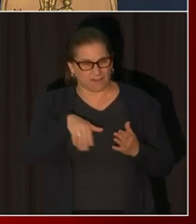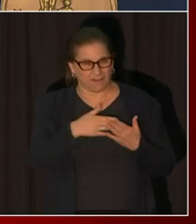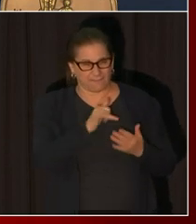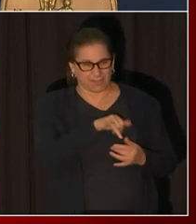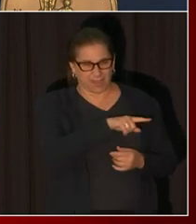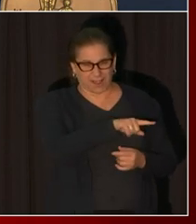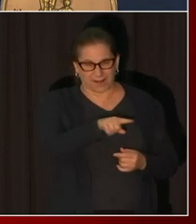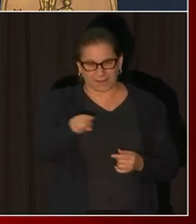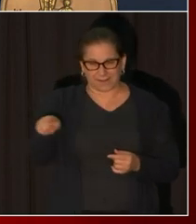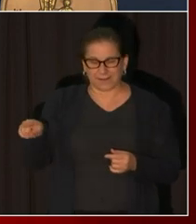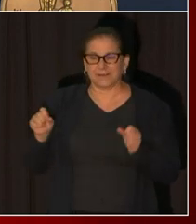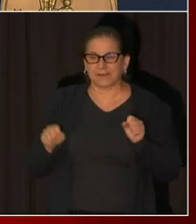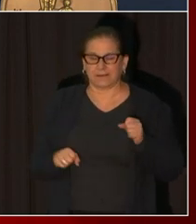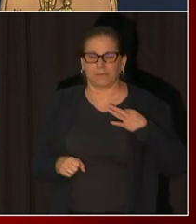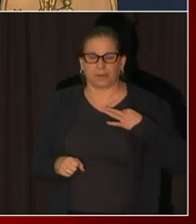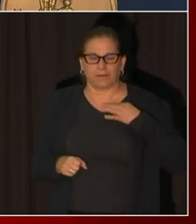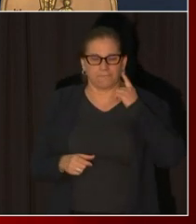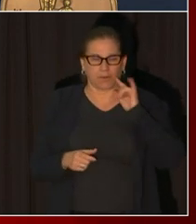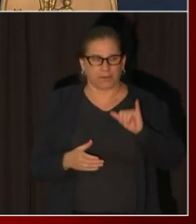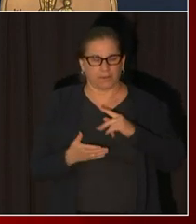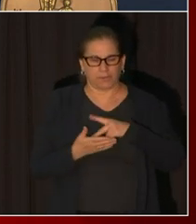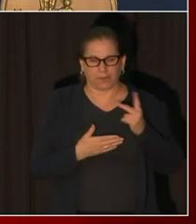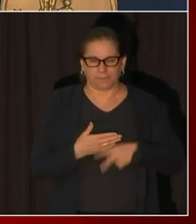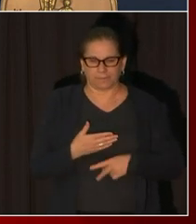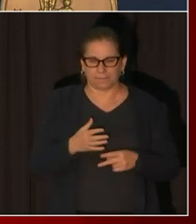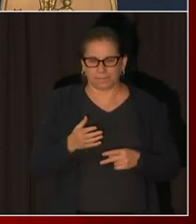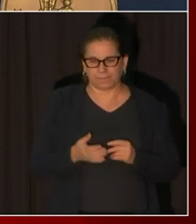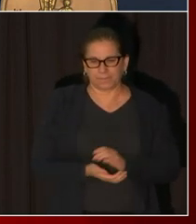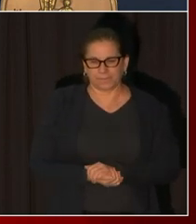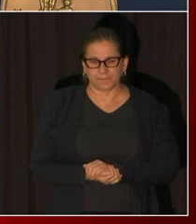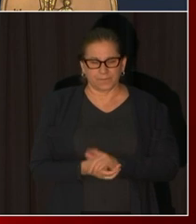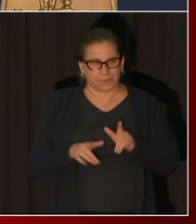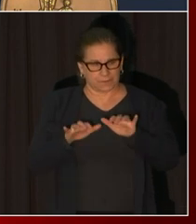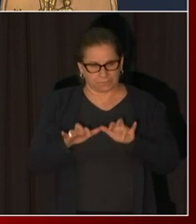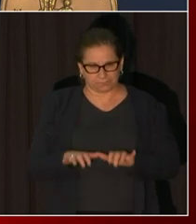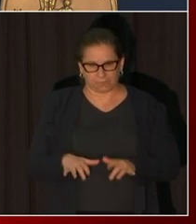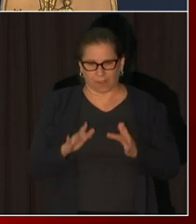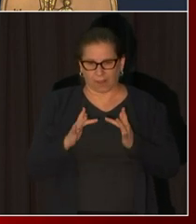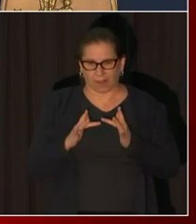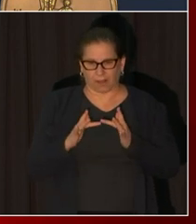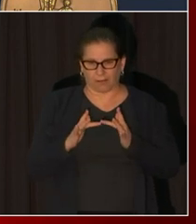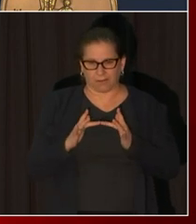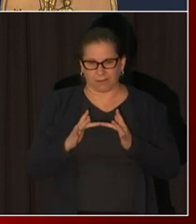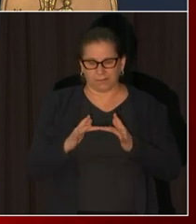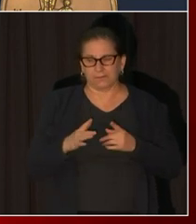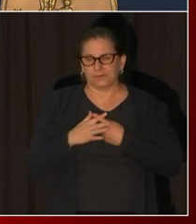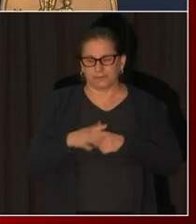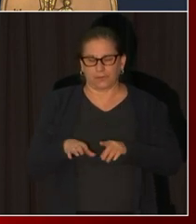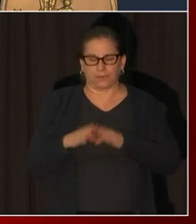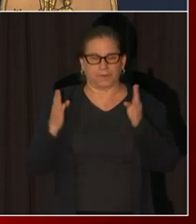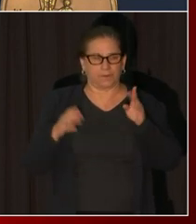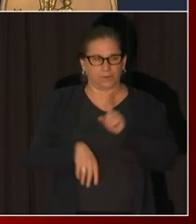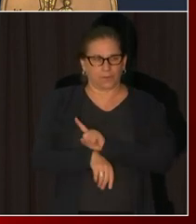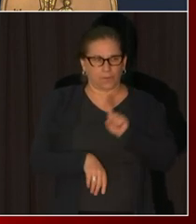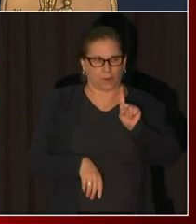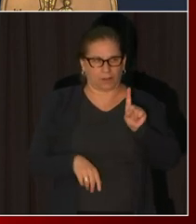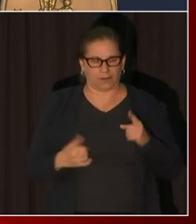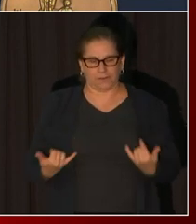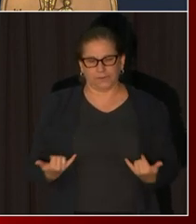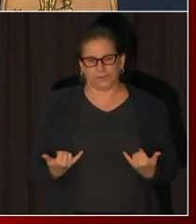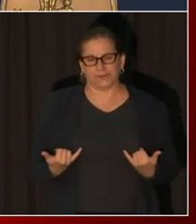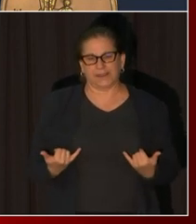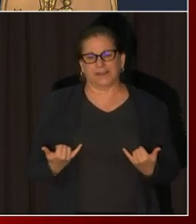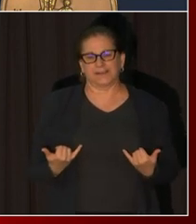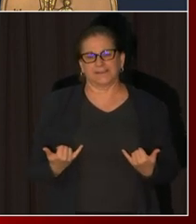those applications are available available at 1 p.m they're very simple if you apply